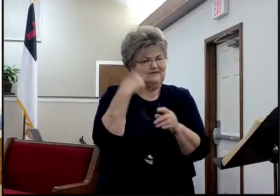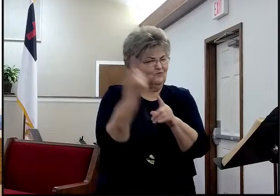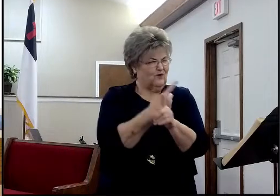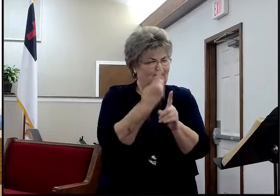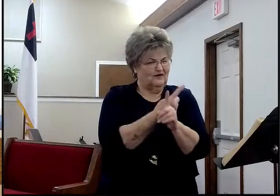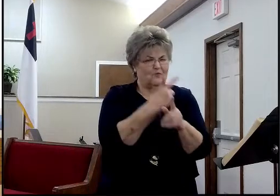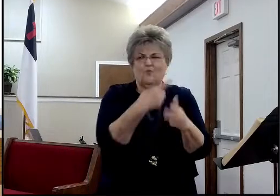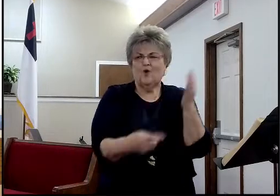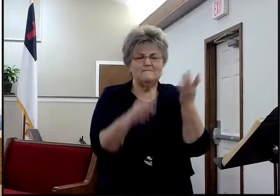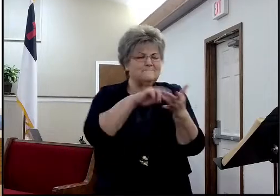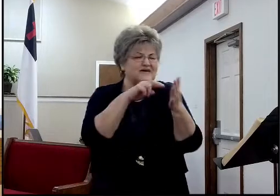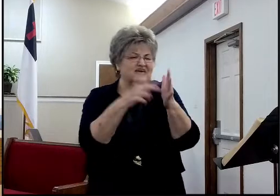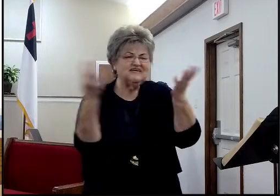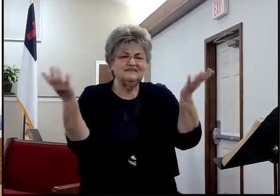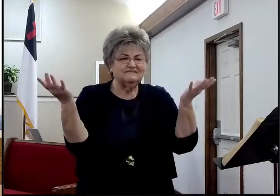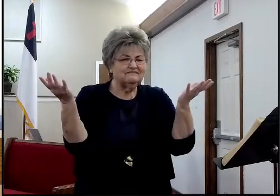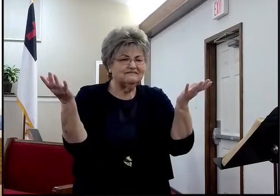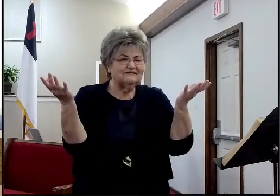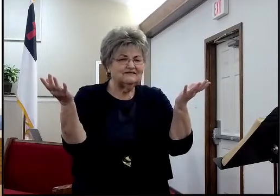that mean?